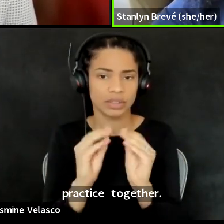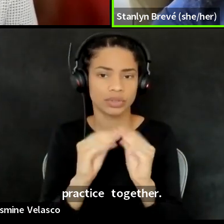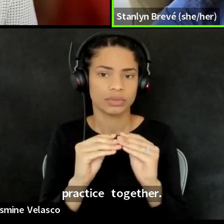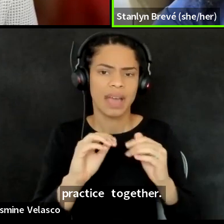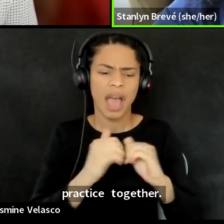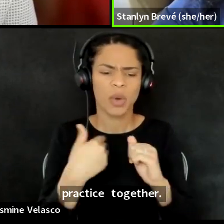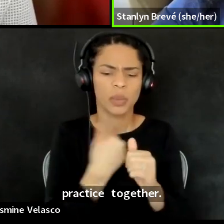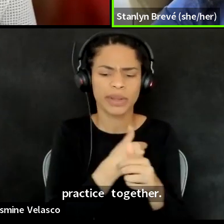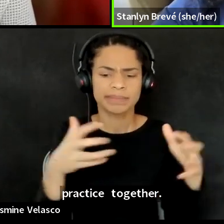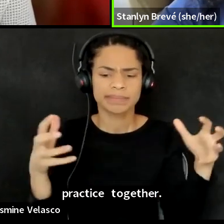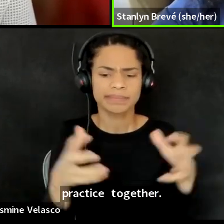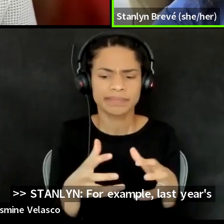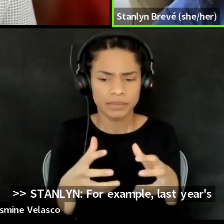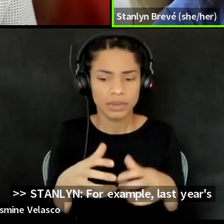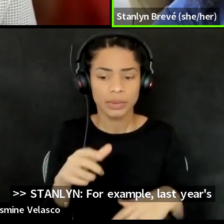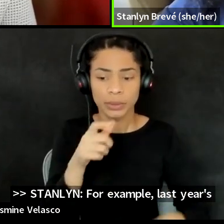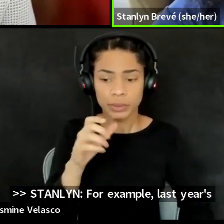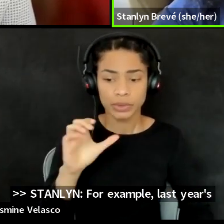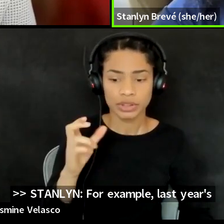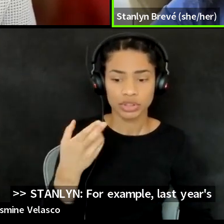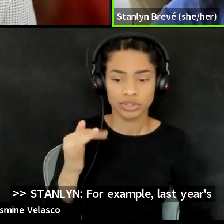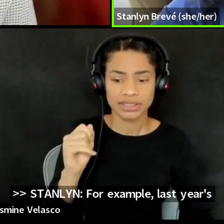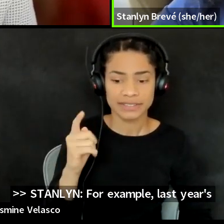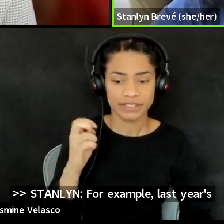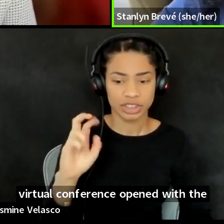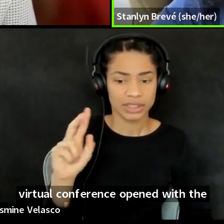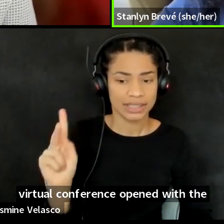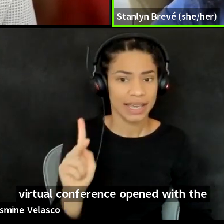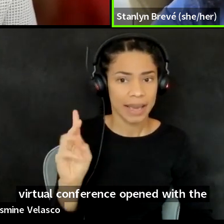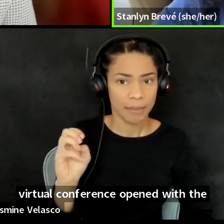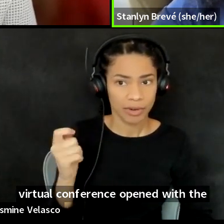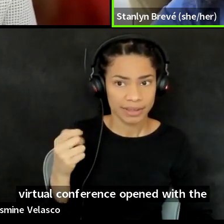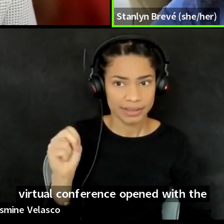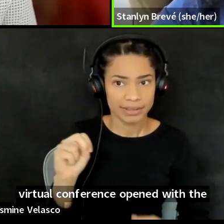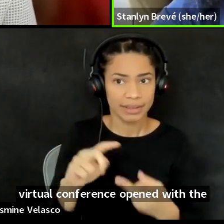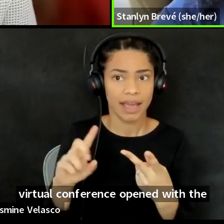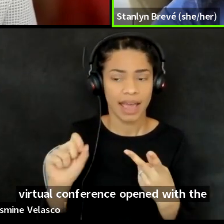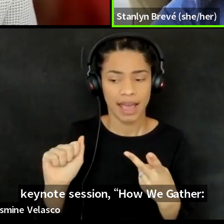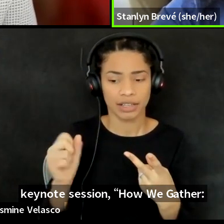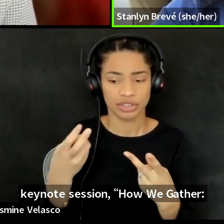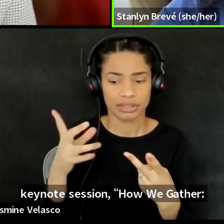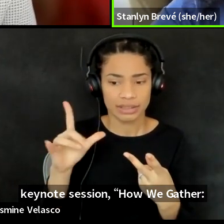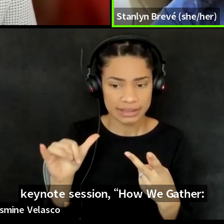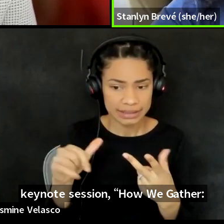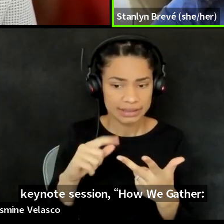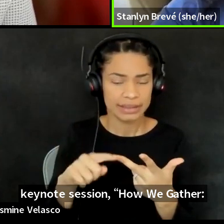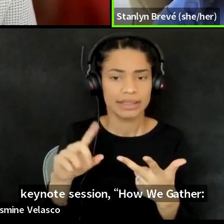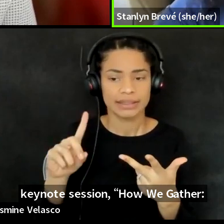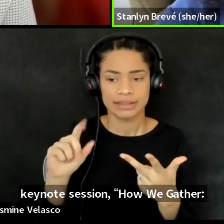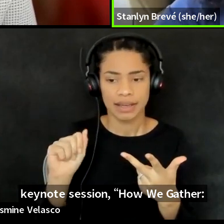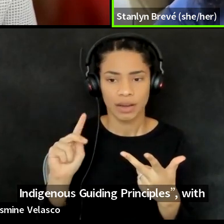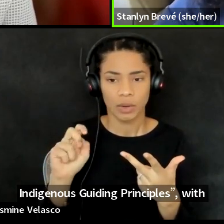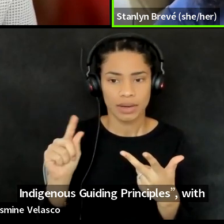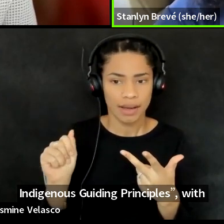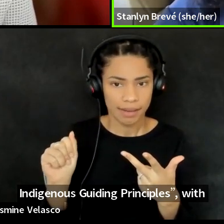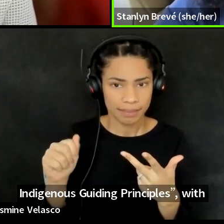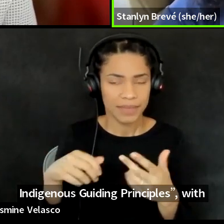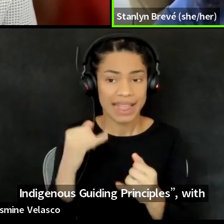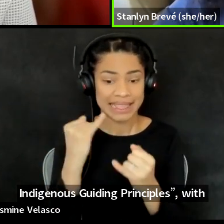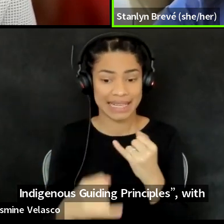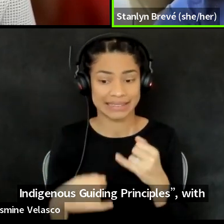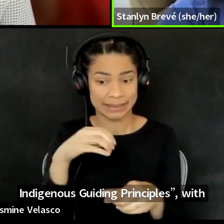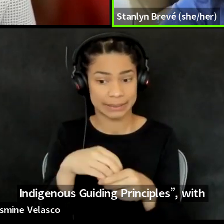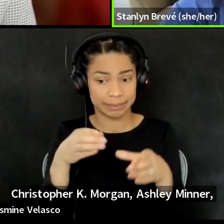Principles, with Christopher K. Morgan, Ashley Miner, and Dakota Camacho. Our last in-person